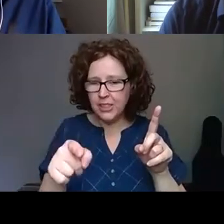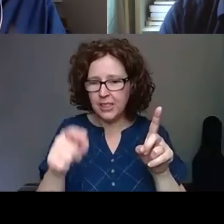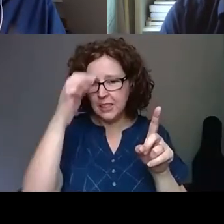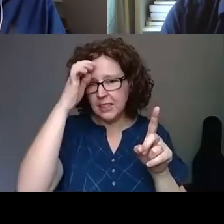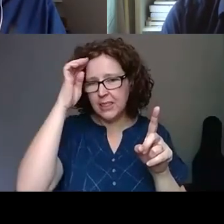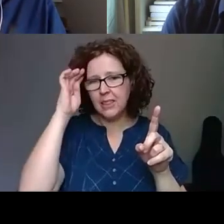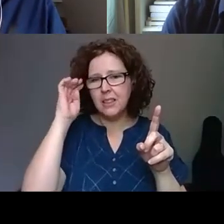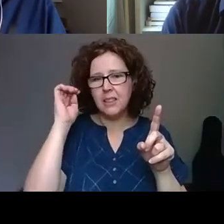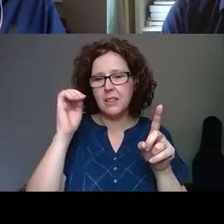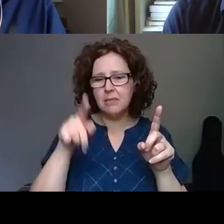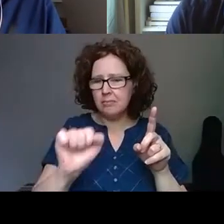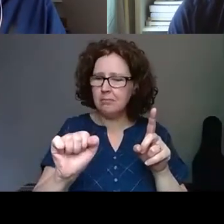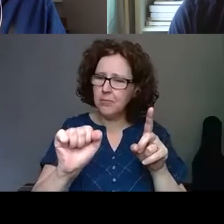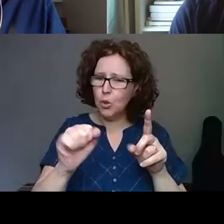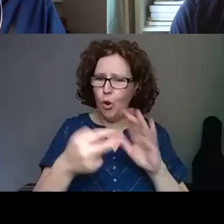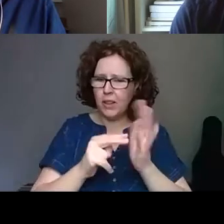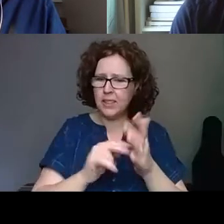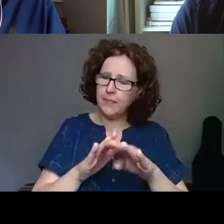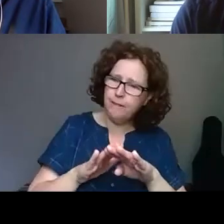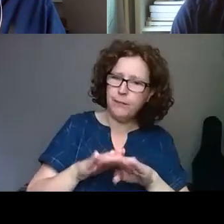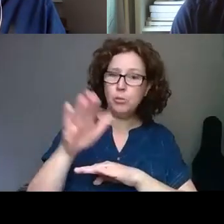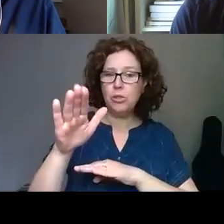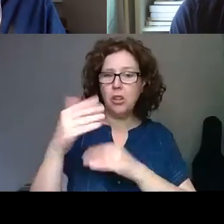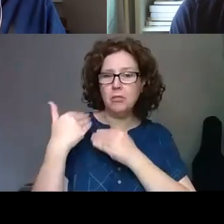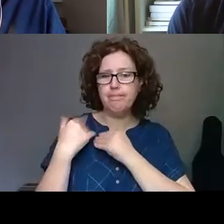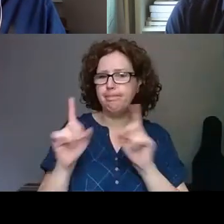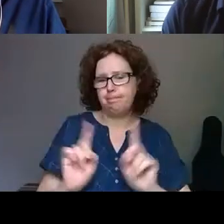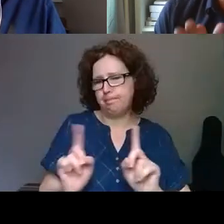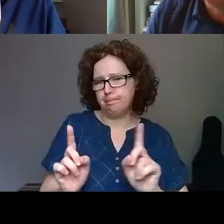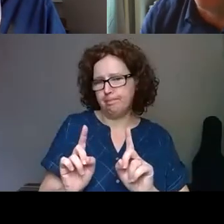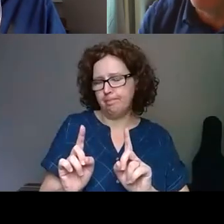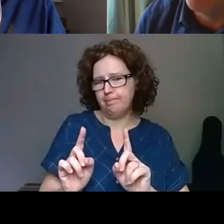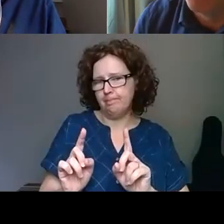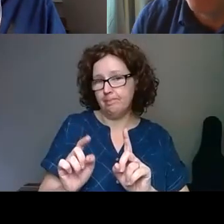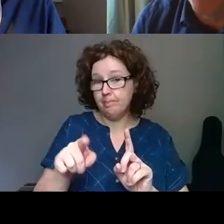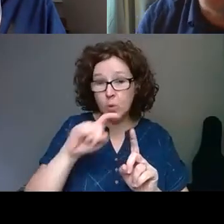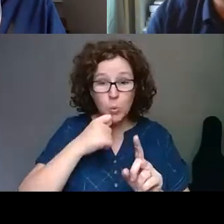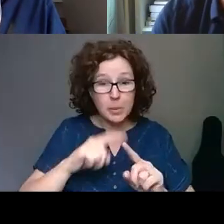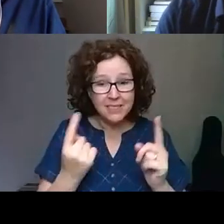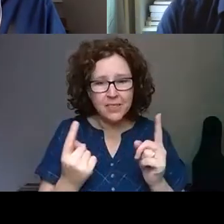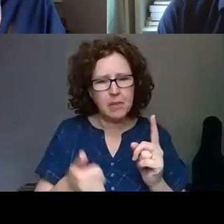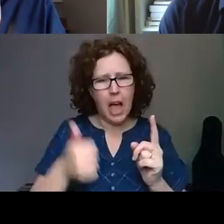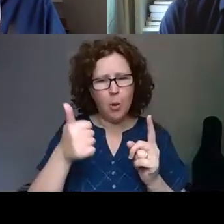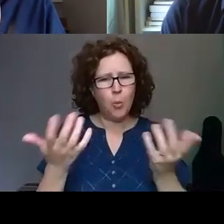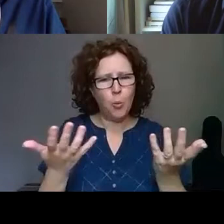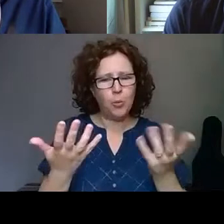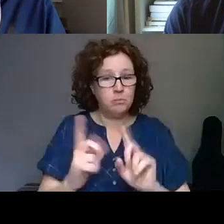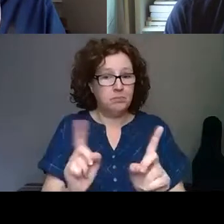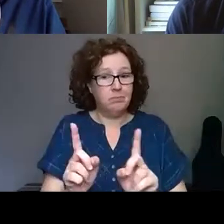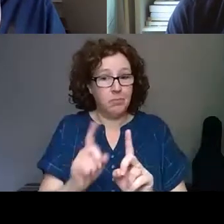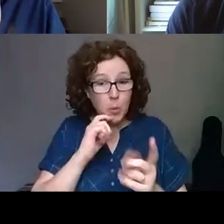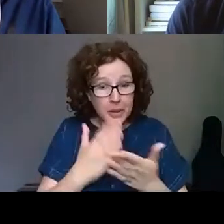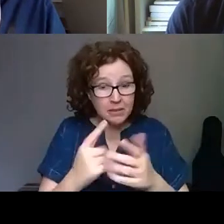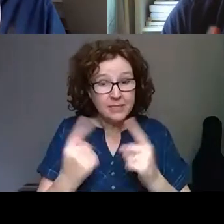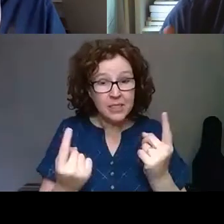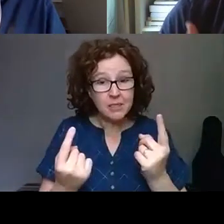role for your organization. I'm really interested to hear whether you will be different and whether this moment